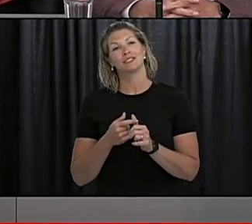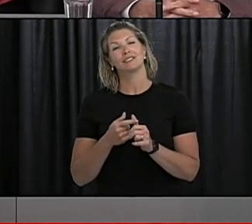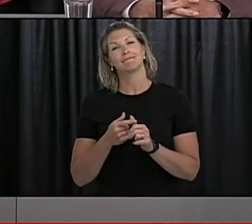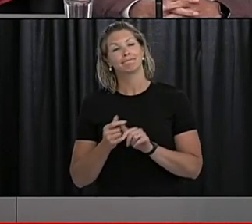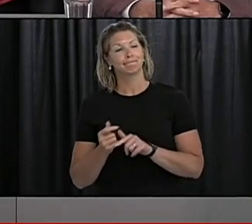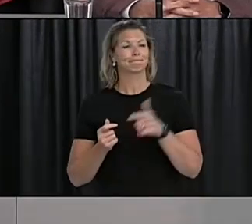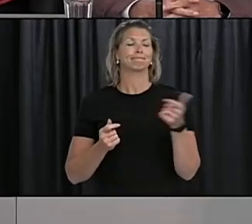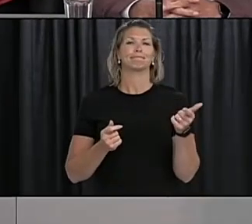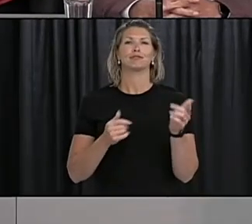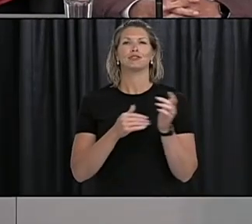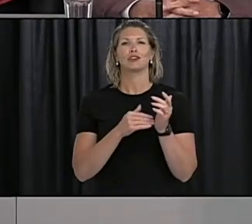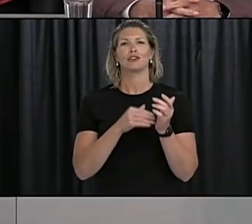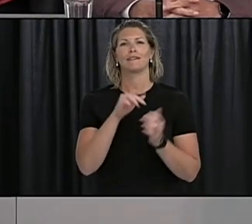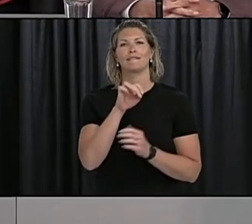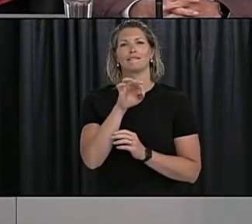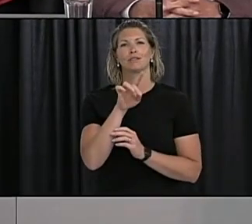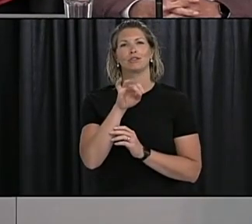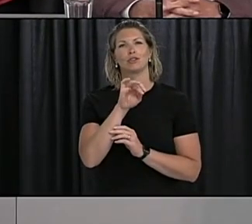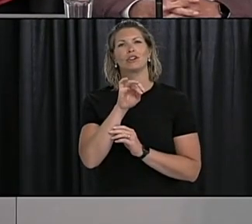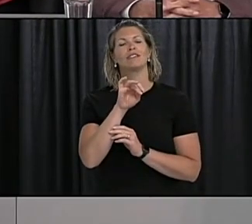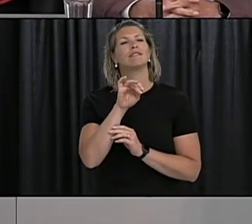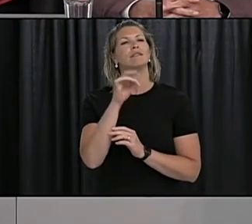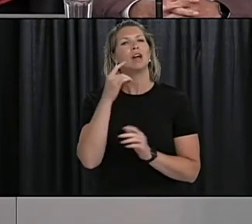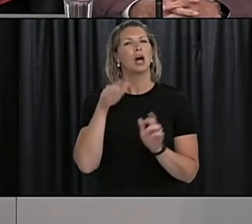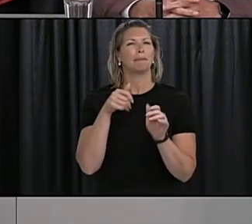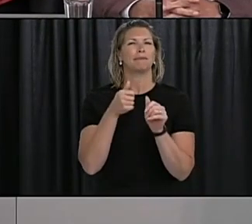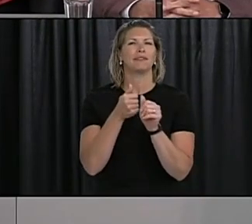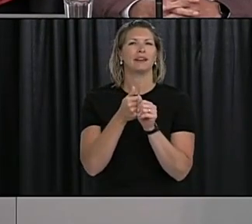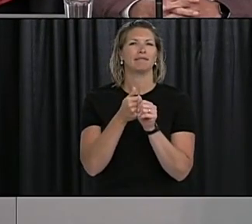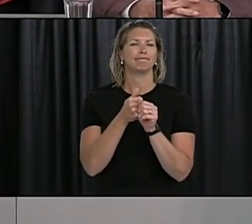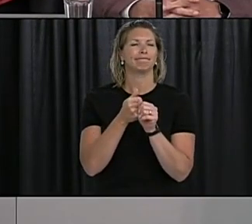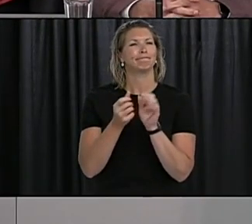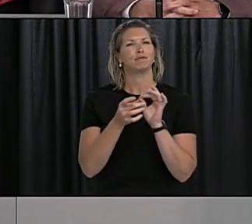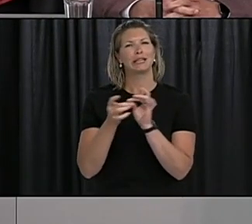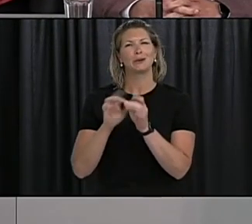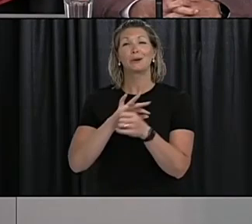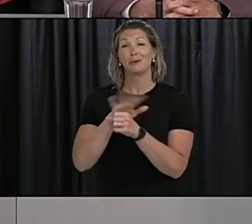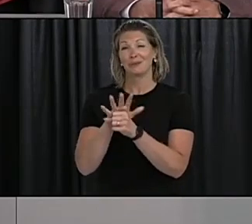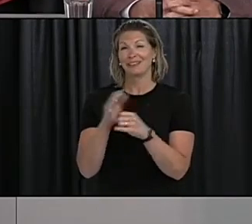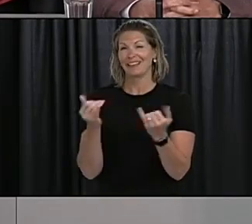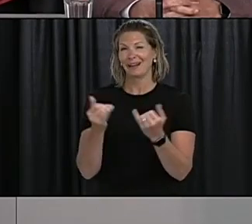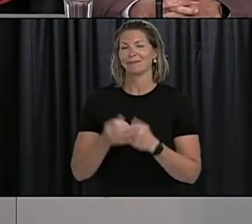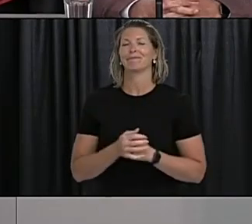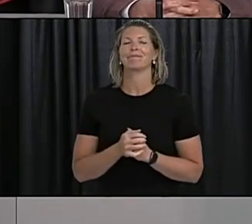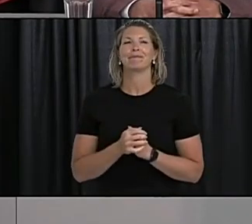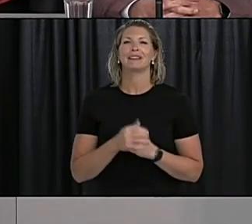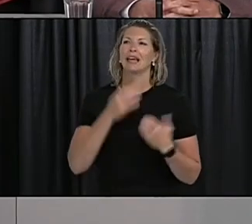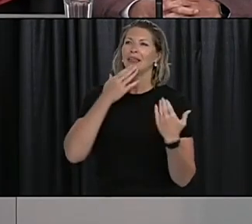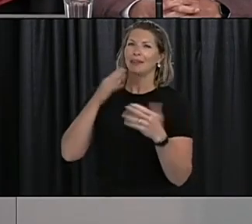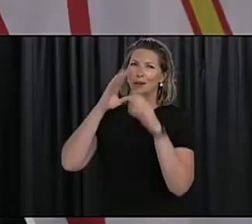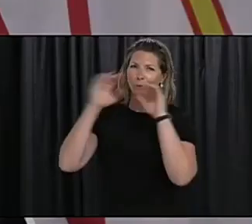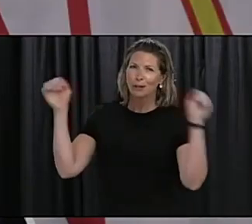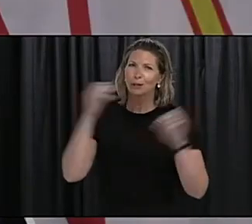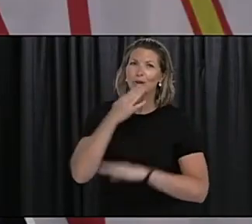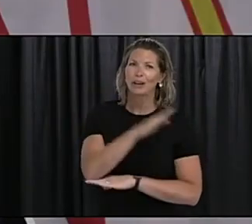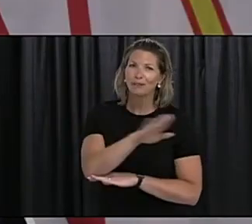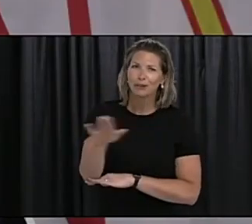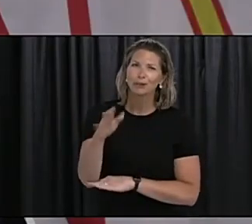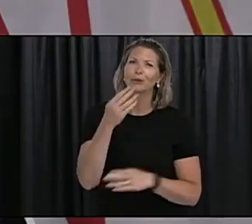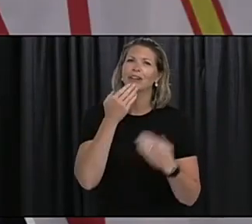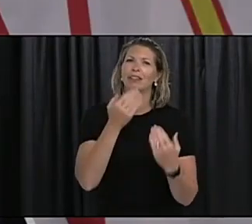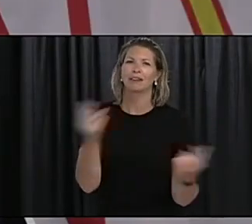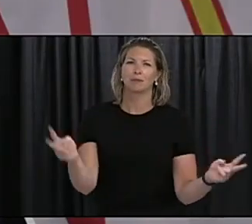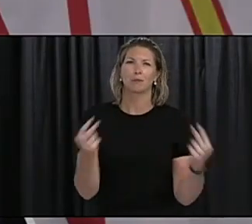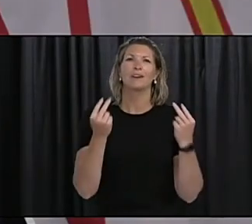Dr. Janice Fitzgerald for her overnight update on COVID-19. Thank you, Premier. Good afternoon, everyone. Thanks for